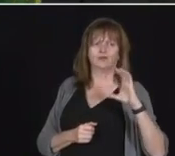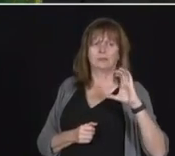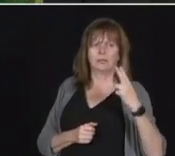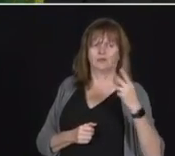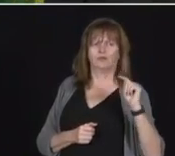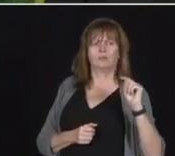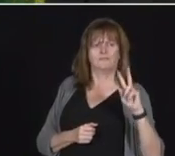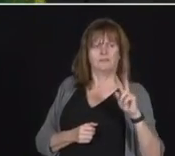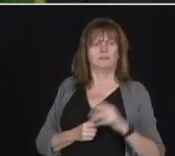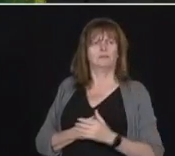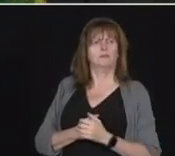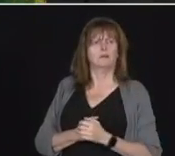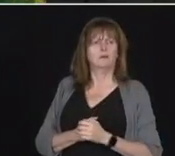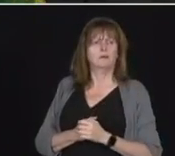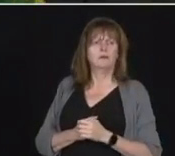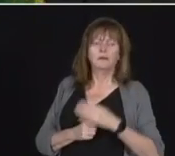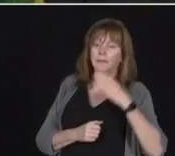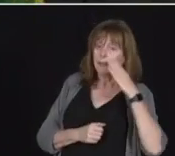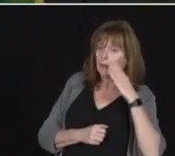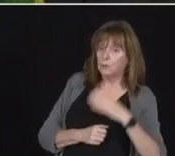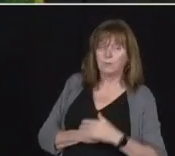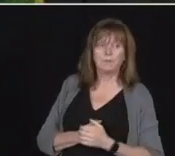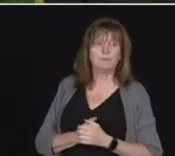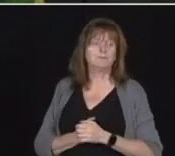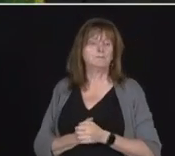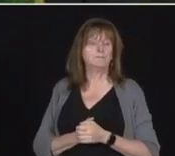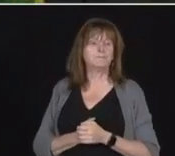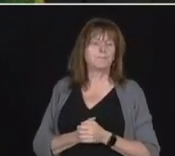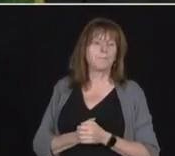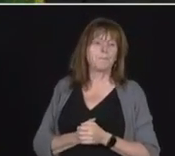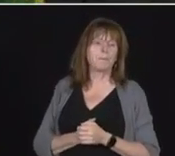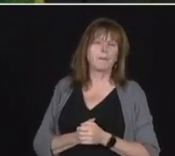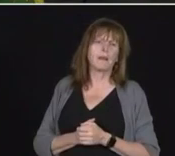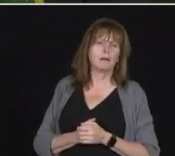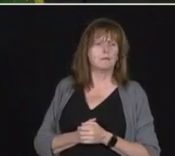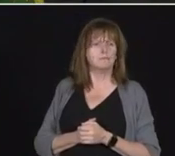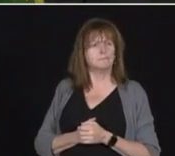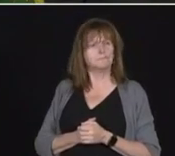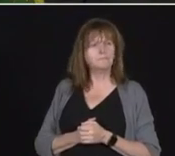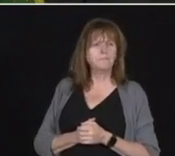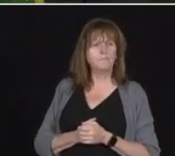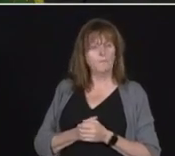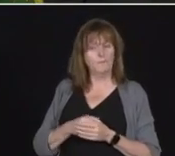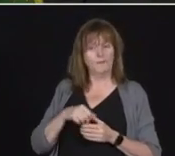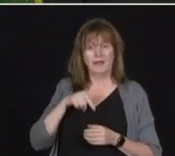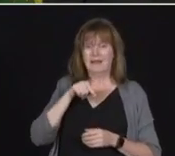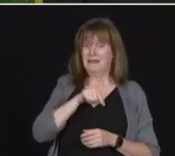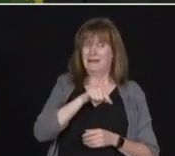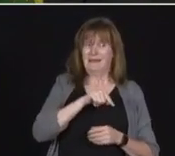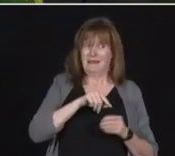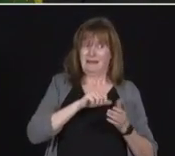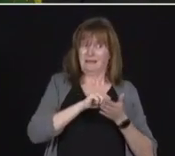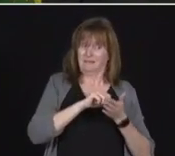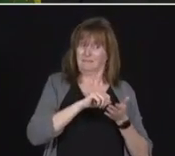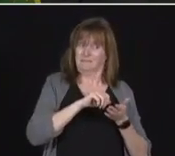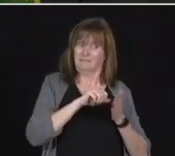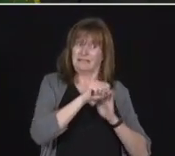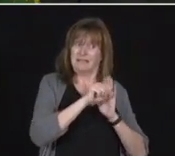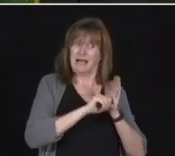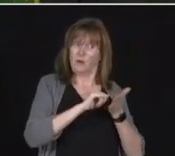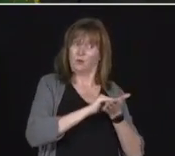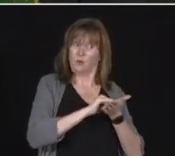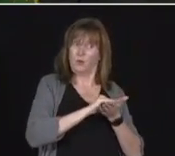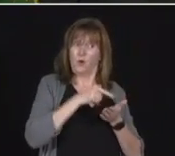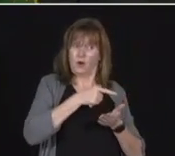Hi, Hi, premier. I am wondering, New York state has come up with an agreement with CVS pharmacies to